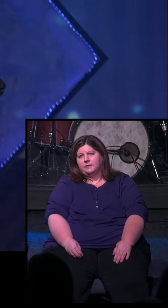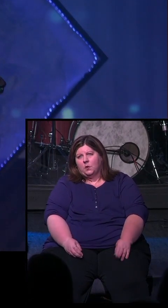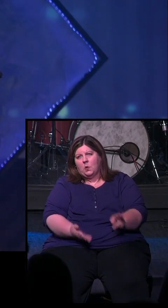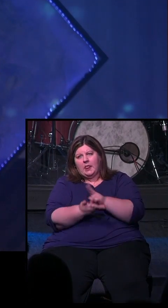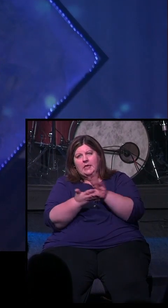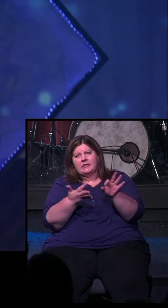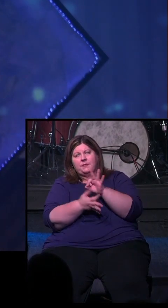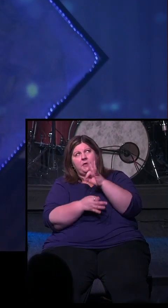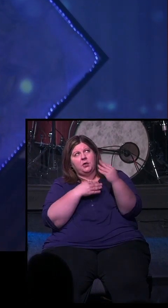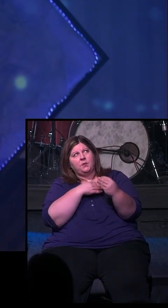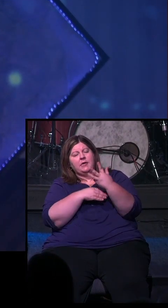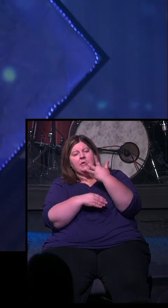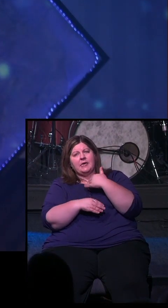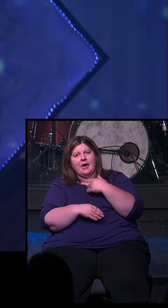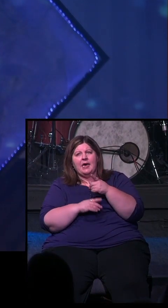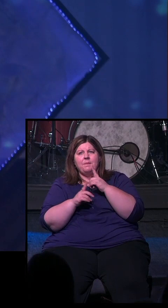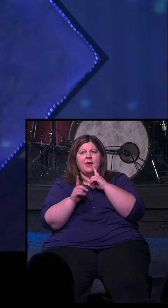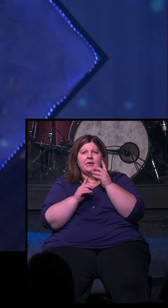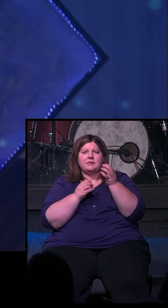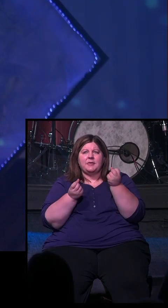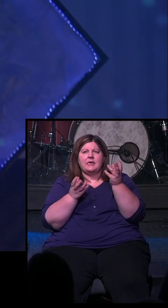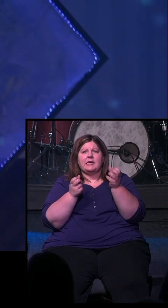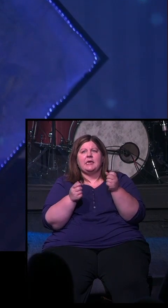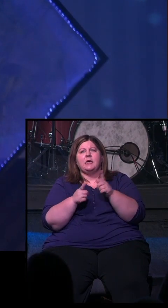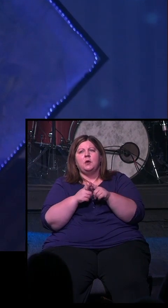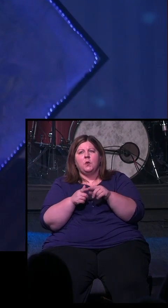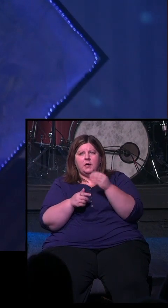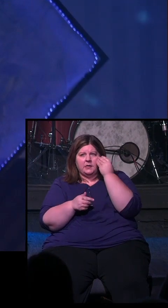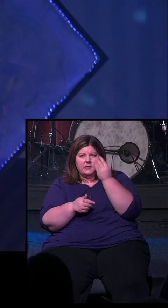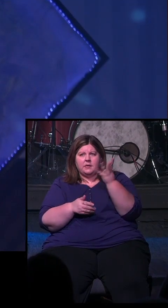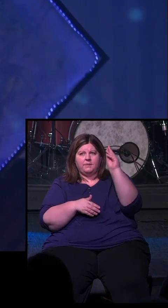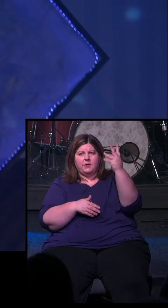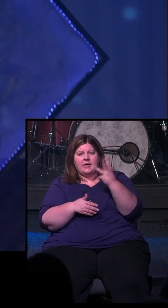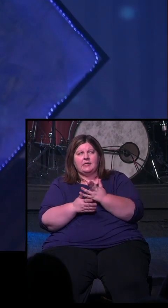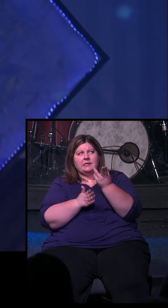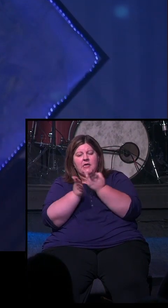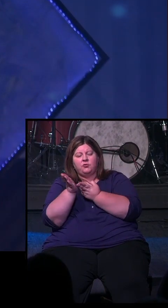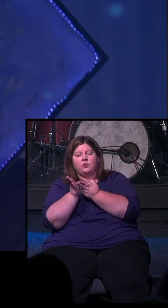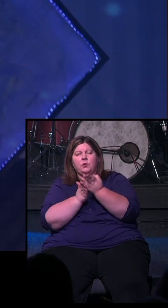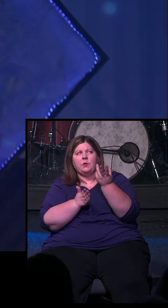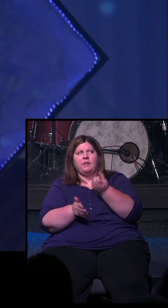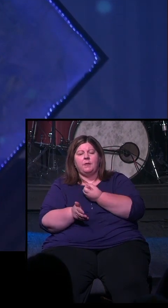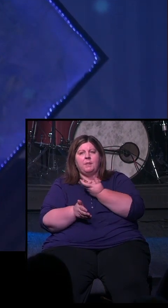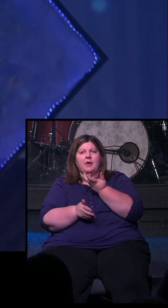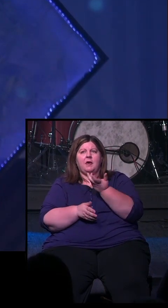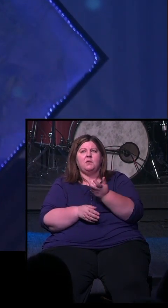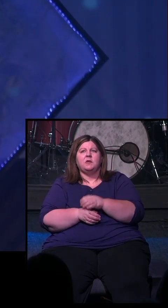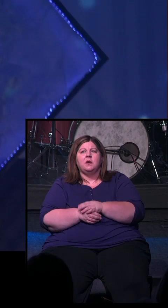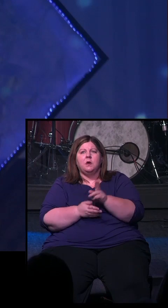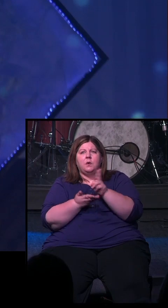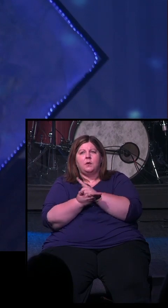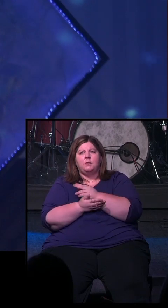Holy Spirit, guide my speaking words of grace and truth about.